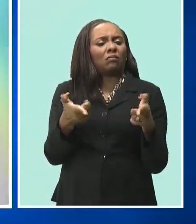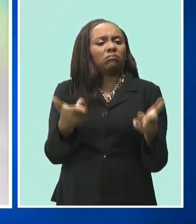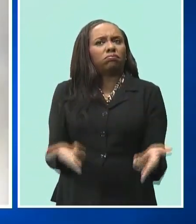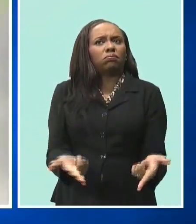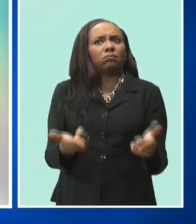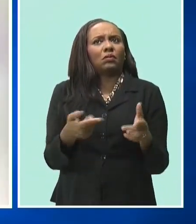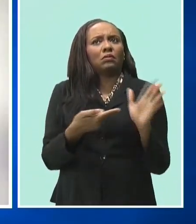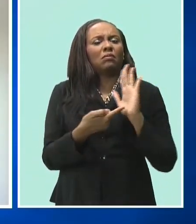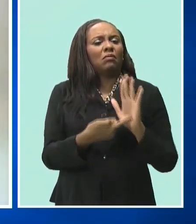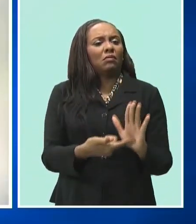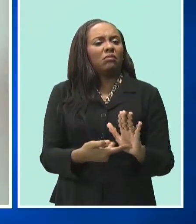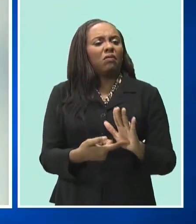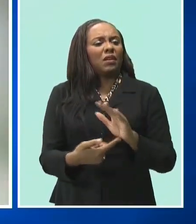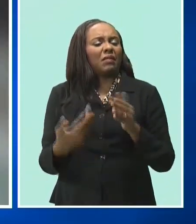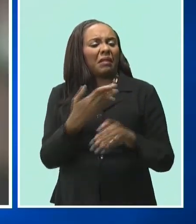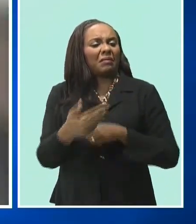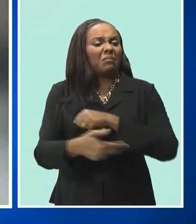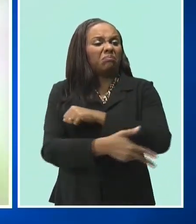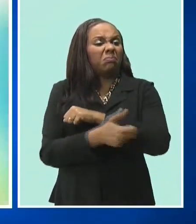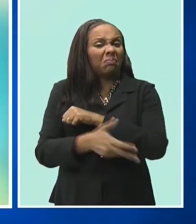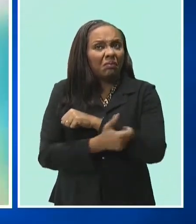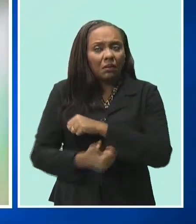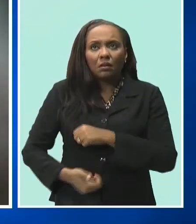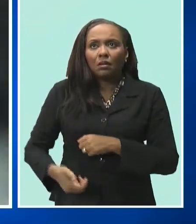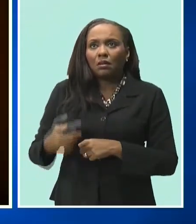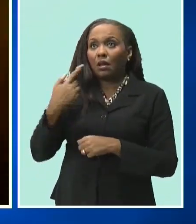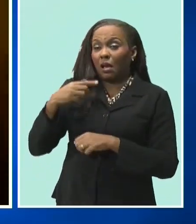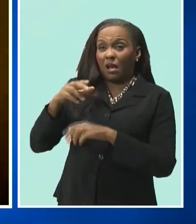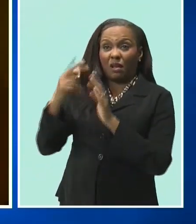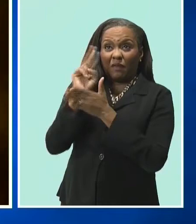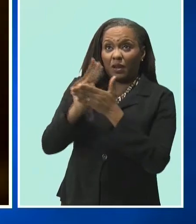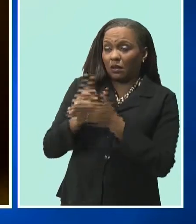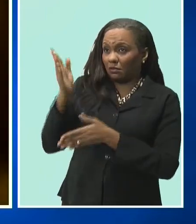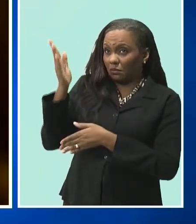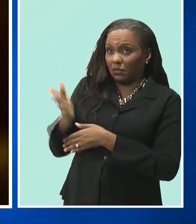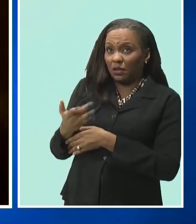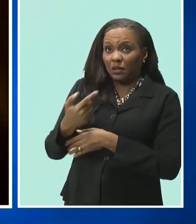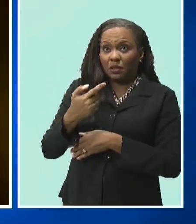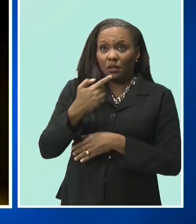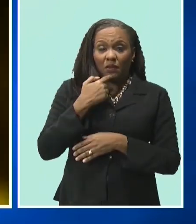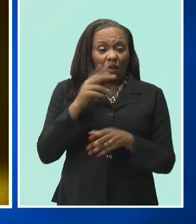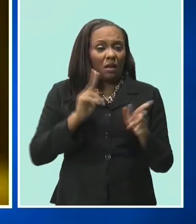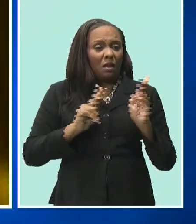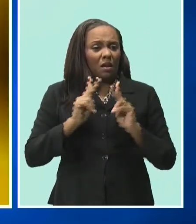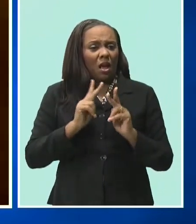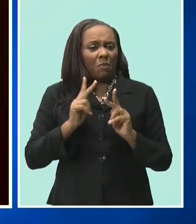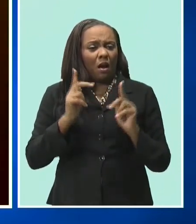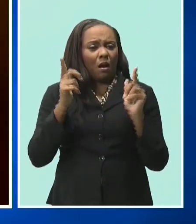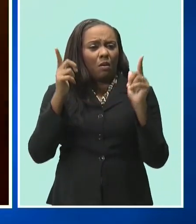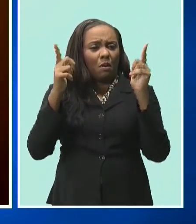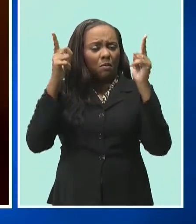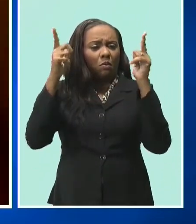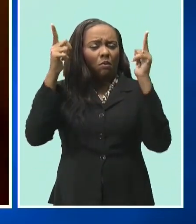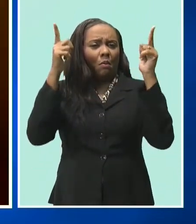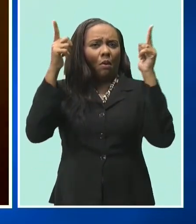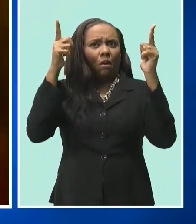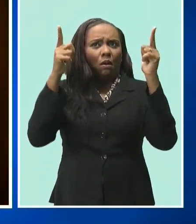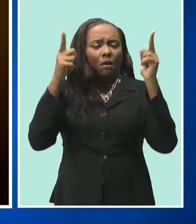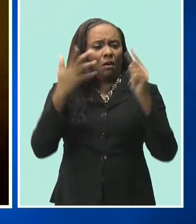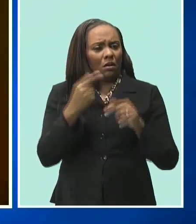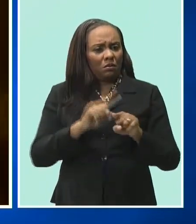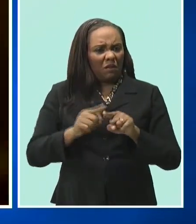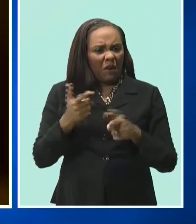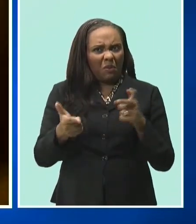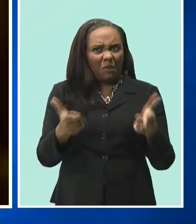One senior police officer describes this video as chilling, noting the number and caliber of firearms on display.